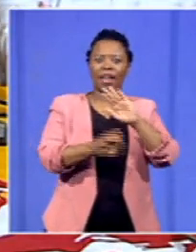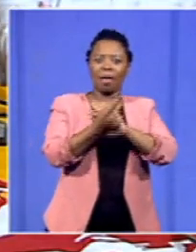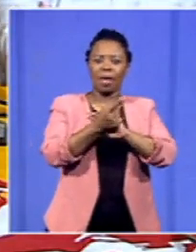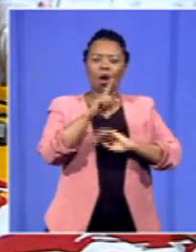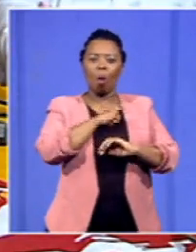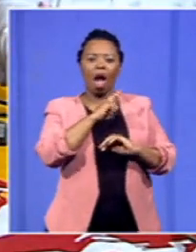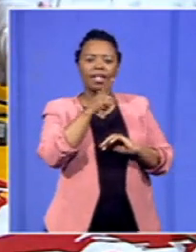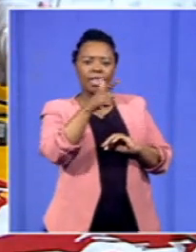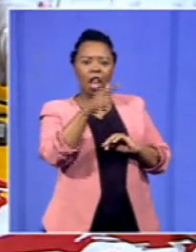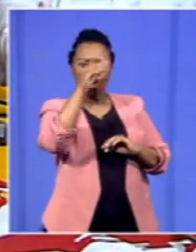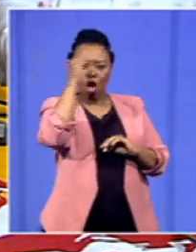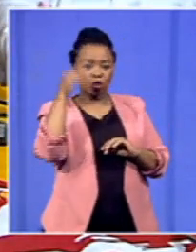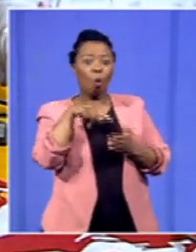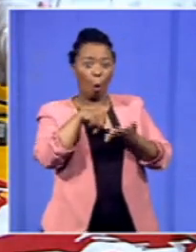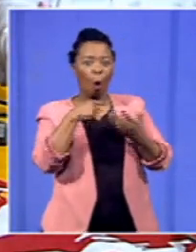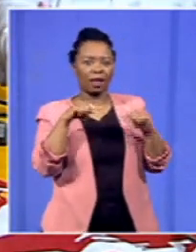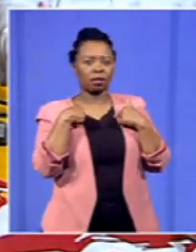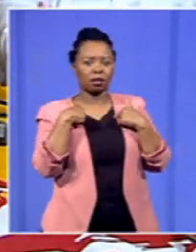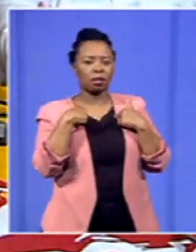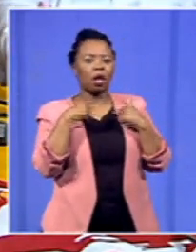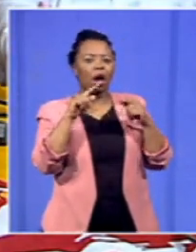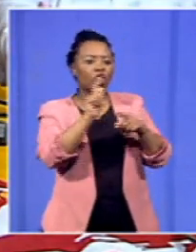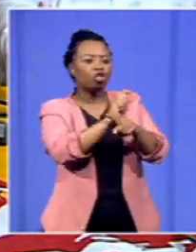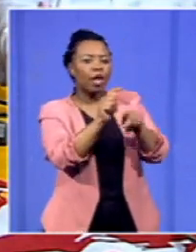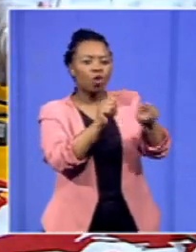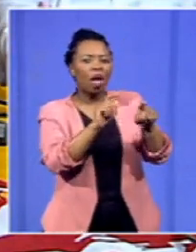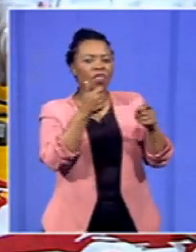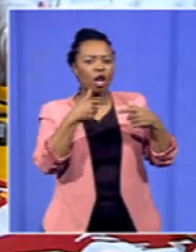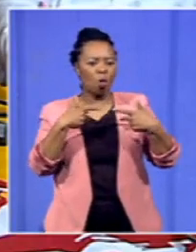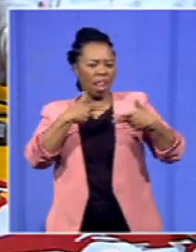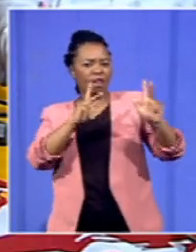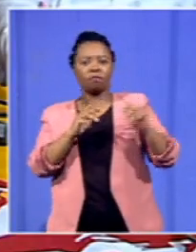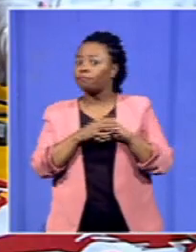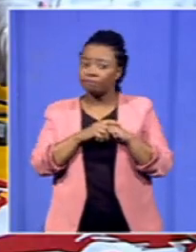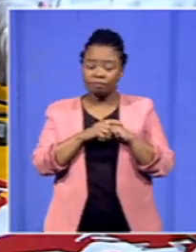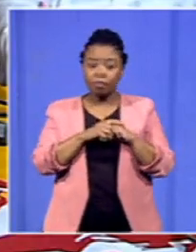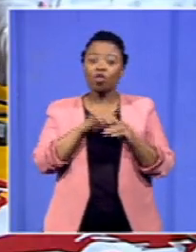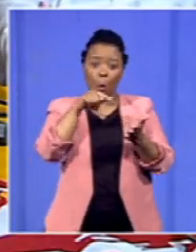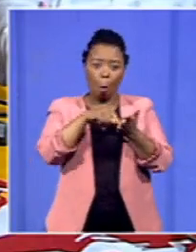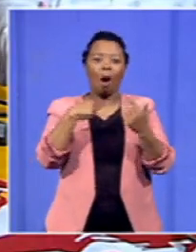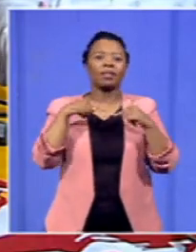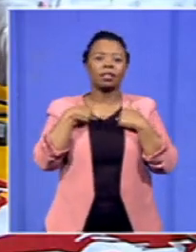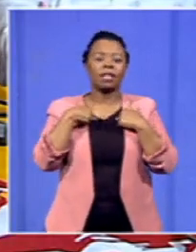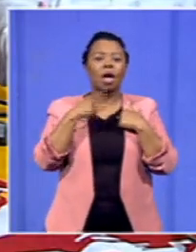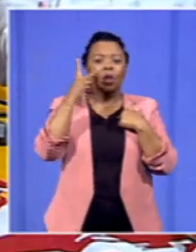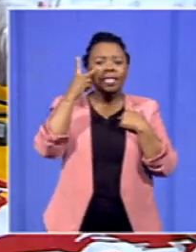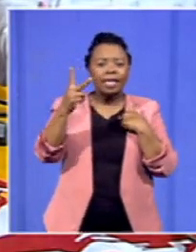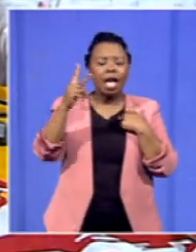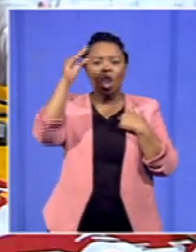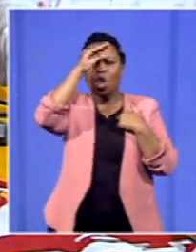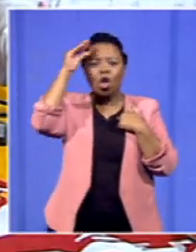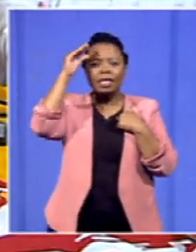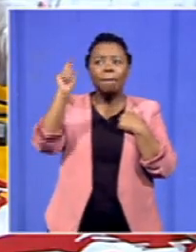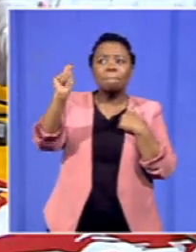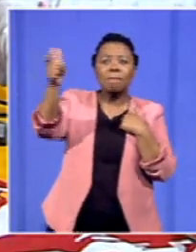nurse that you owe us you can't just we train you and then you leave you owe us and we have seen many nurses whose money who have had to pay the